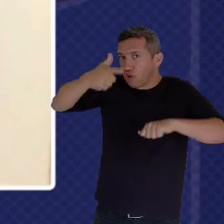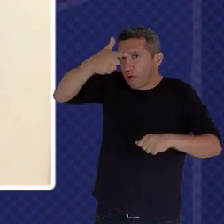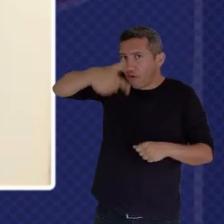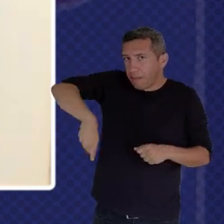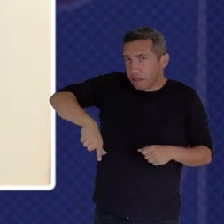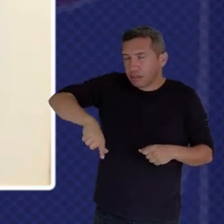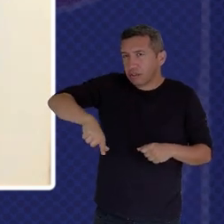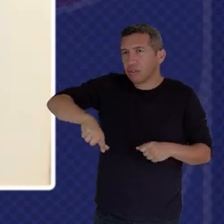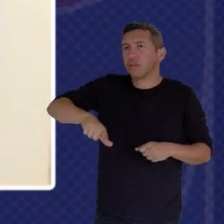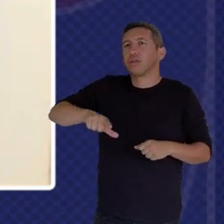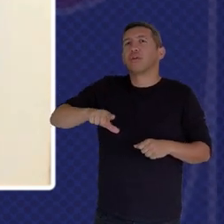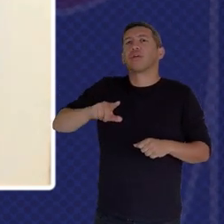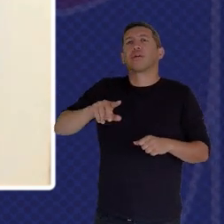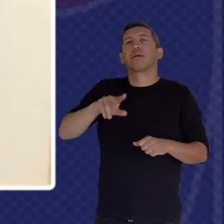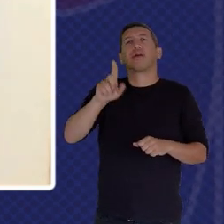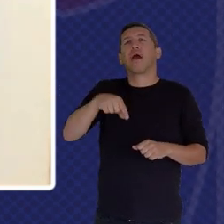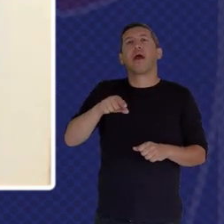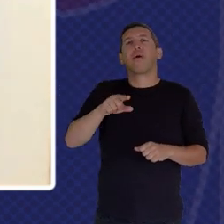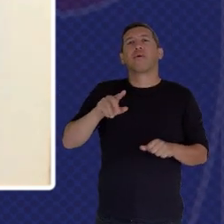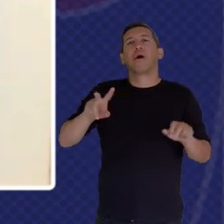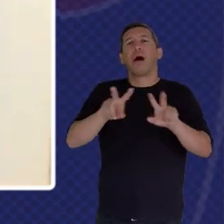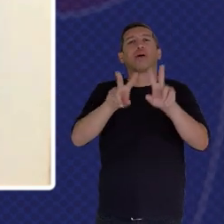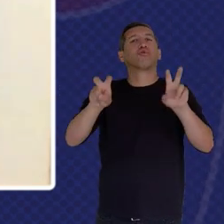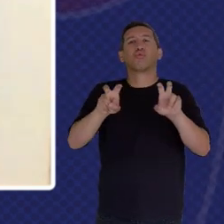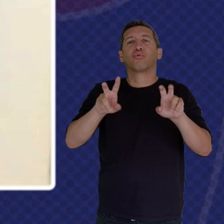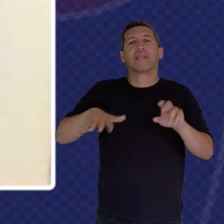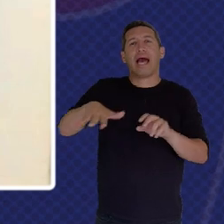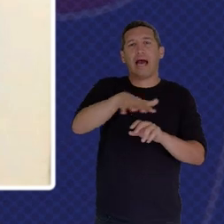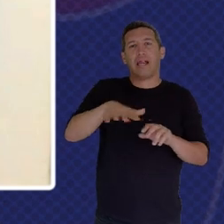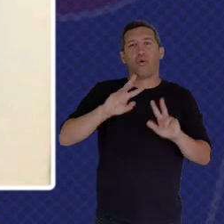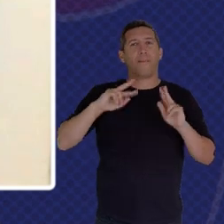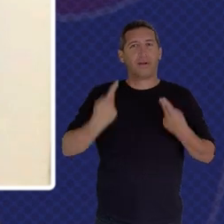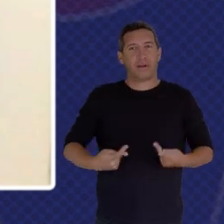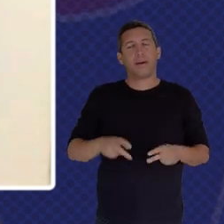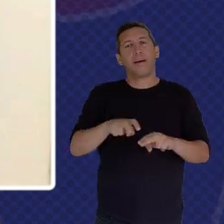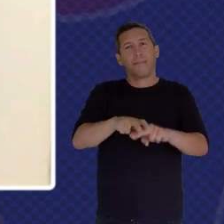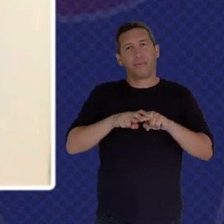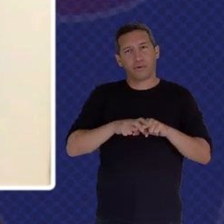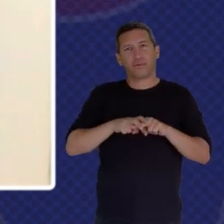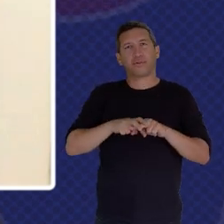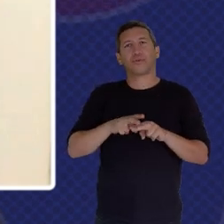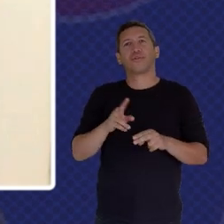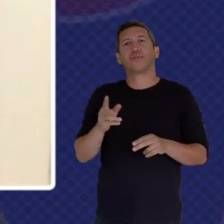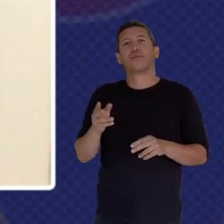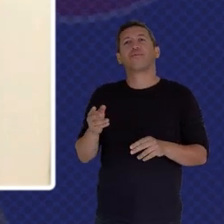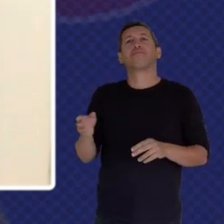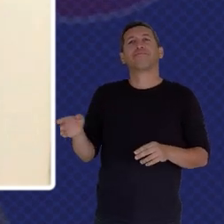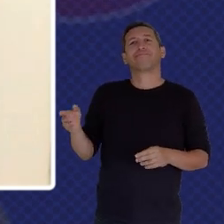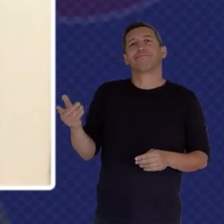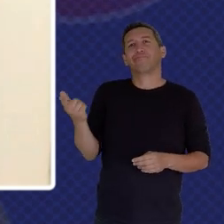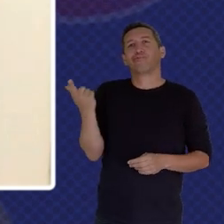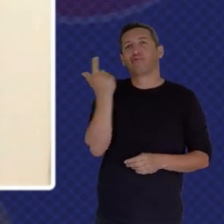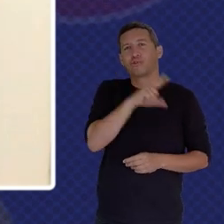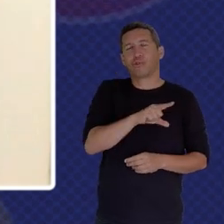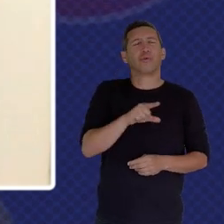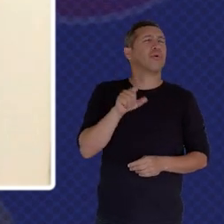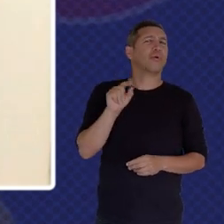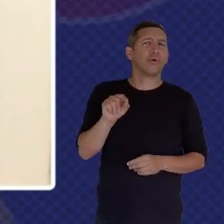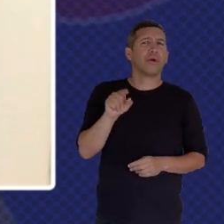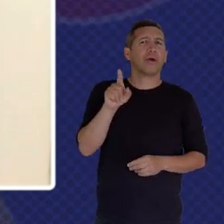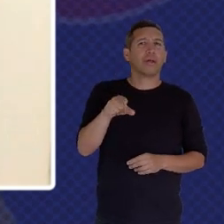And That Was Why CSEC Came Along So CSEC Essentially Is A Cooperation And Coordination